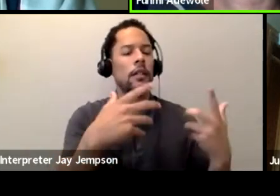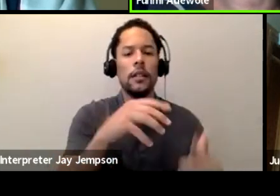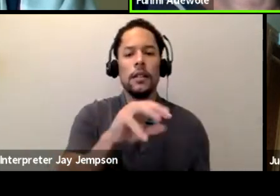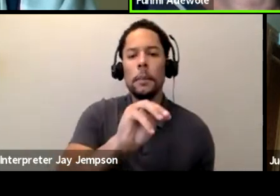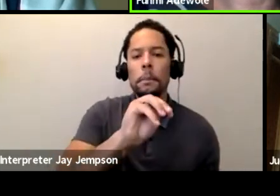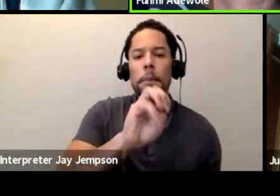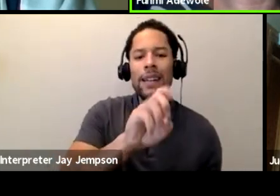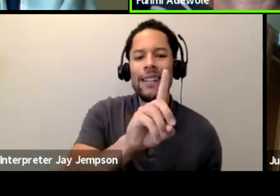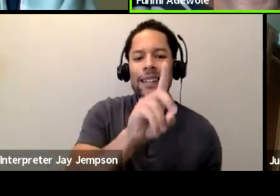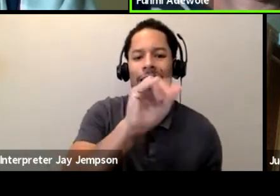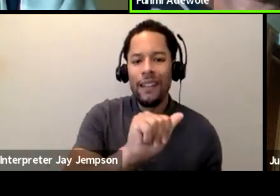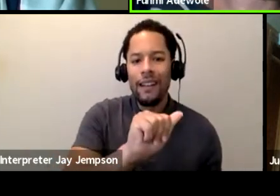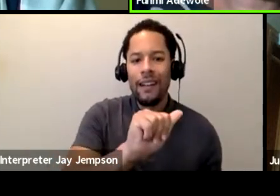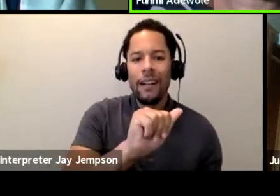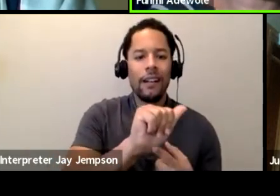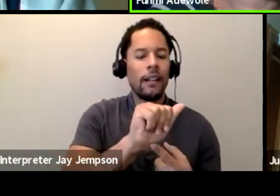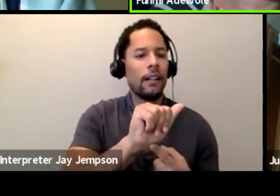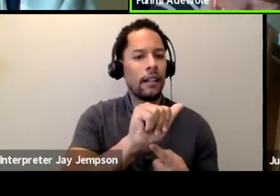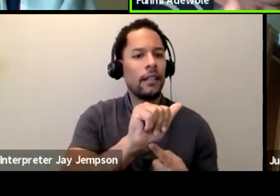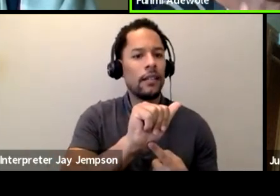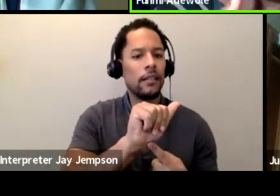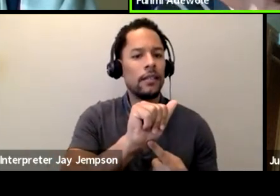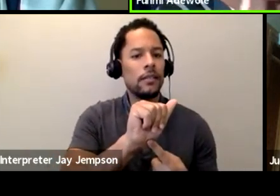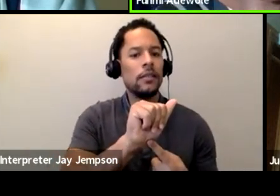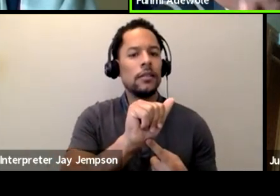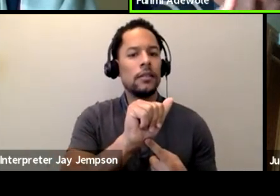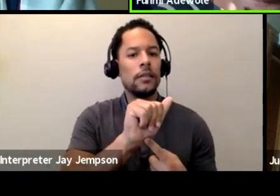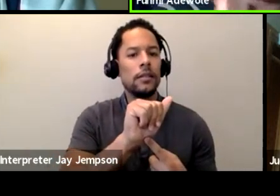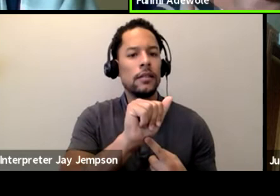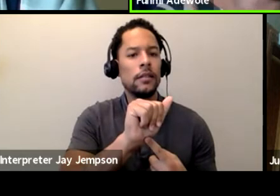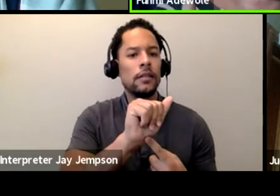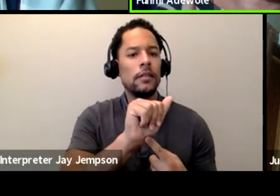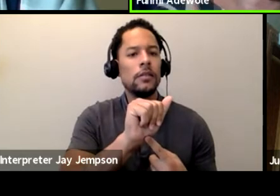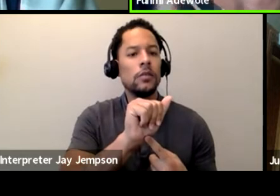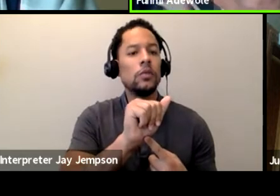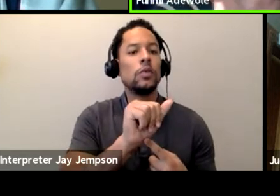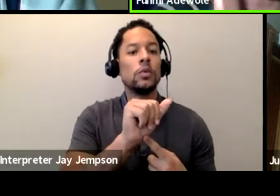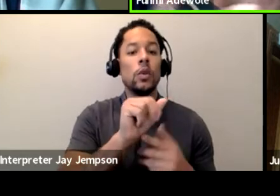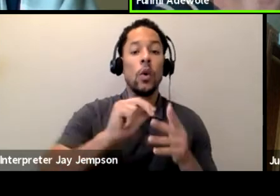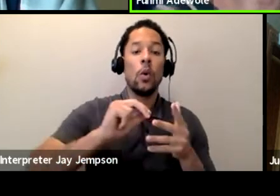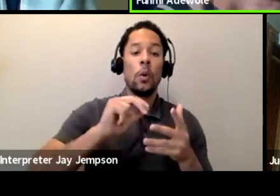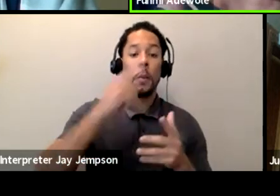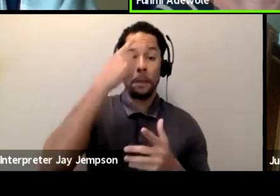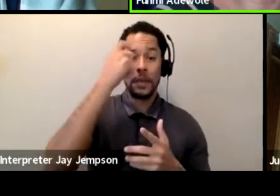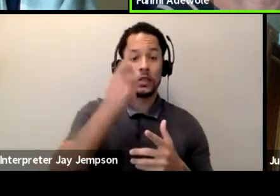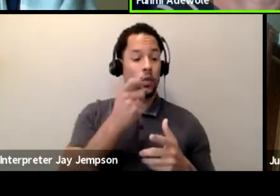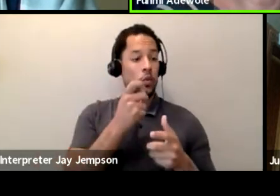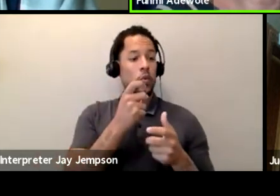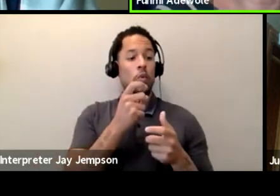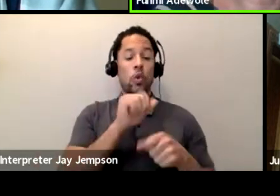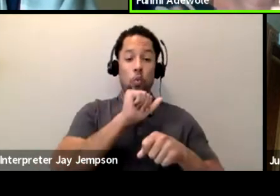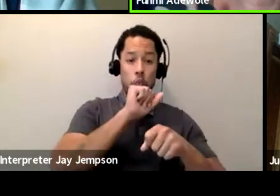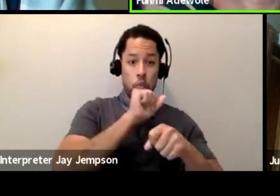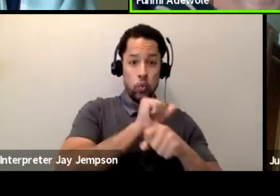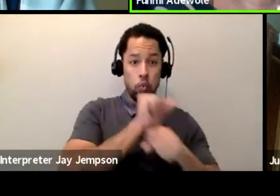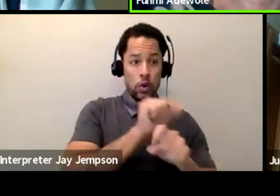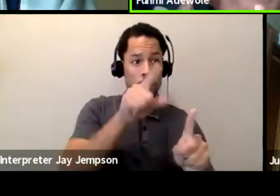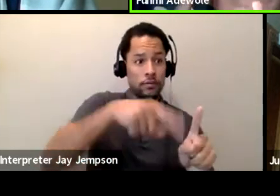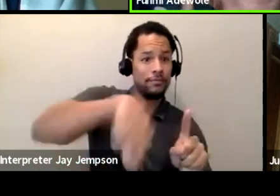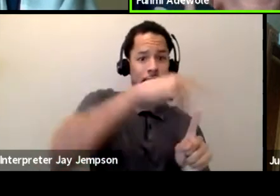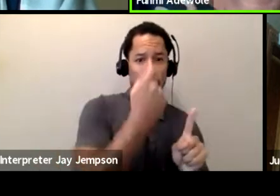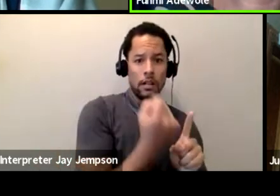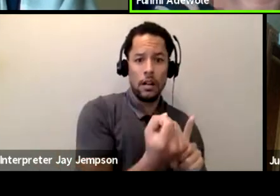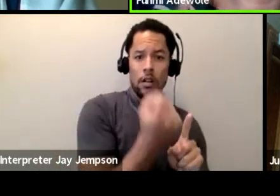the work is received from the perspective or the dialogue around the work is the kind of